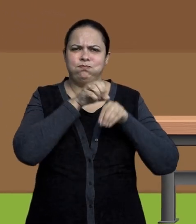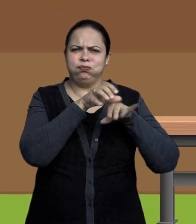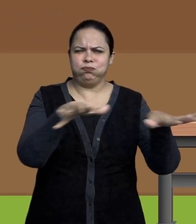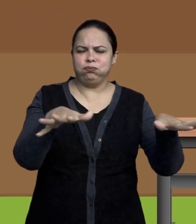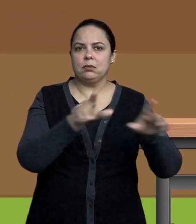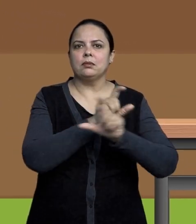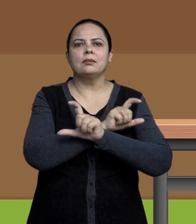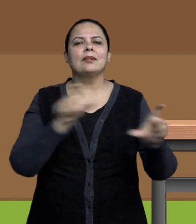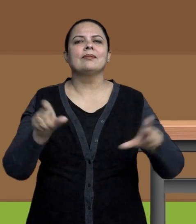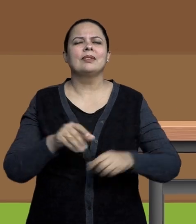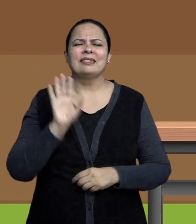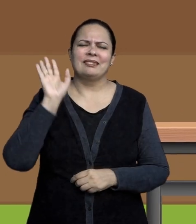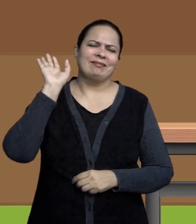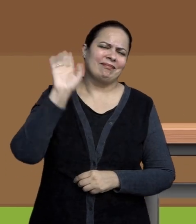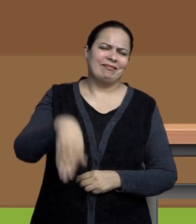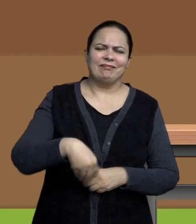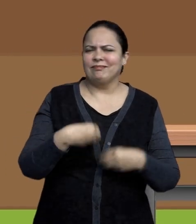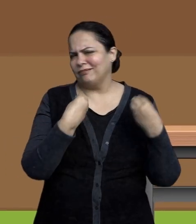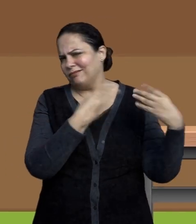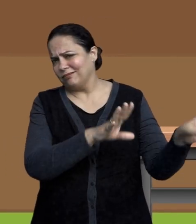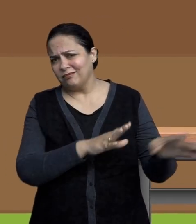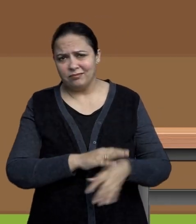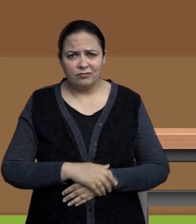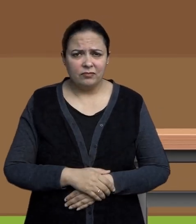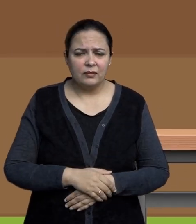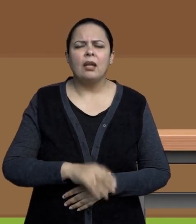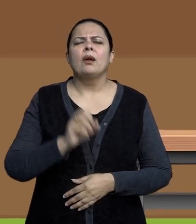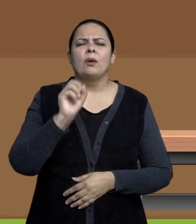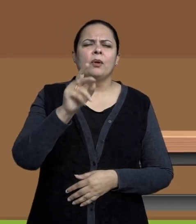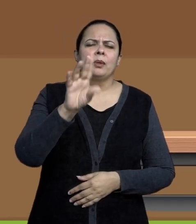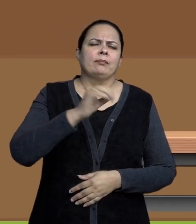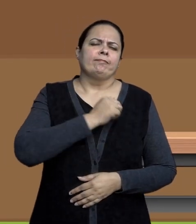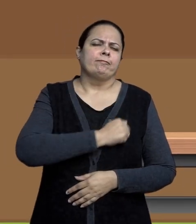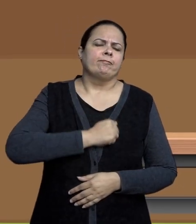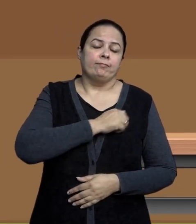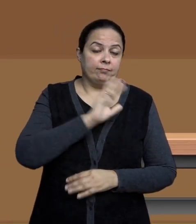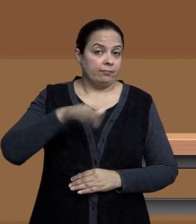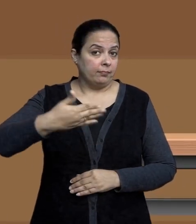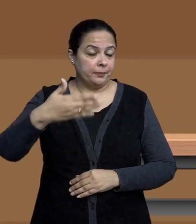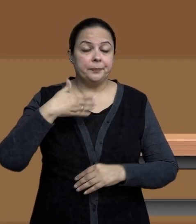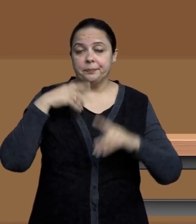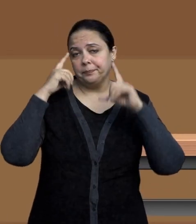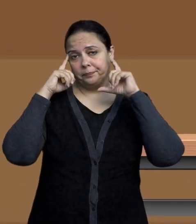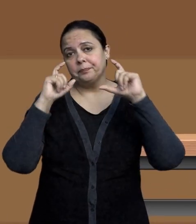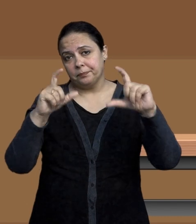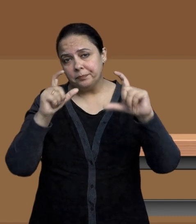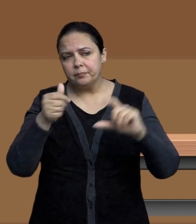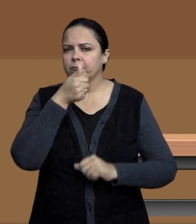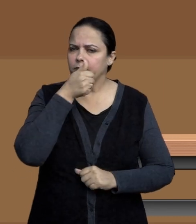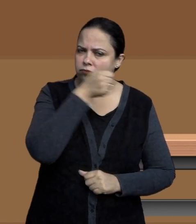Okay, sorry. I will flush next time after use for sure.